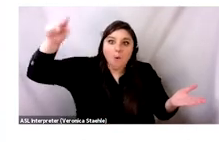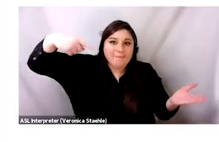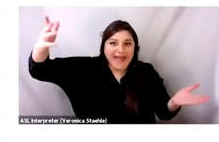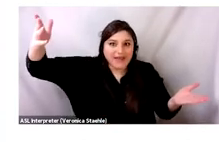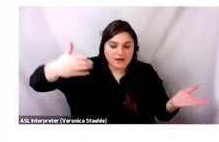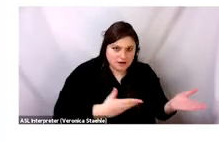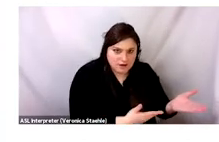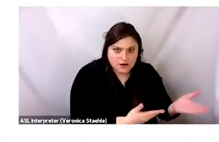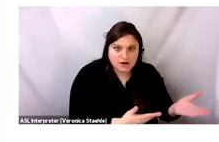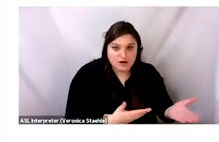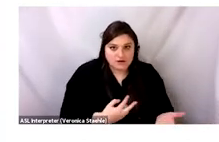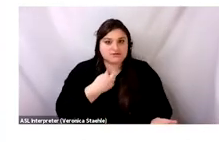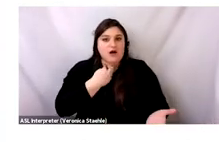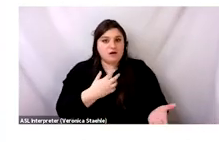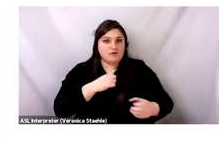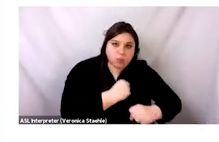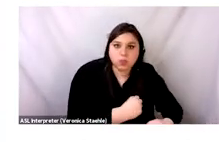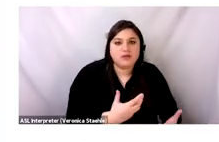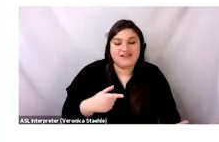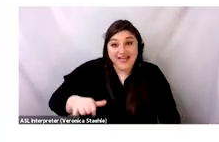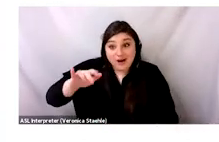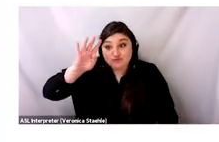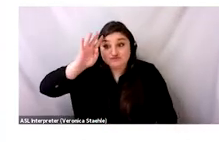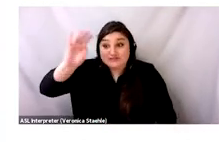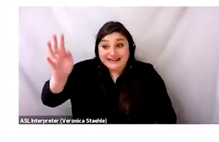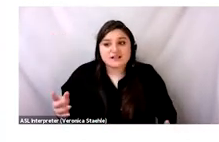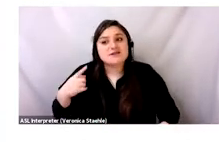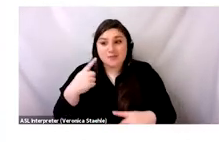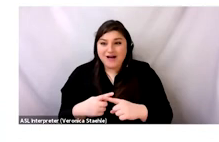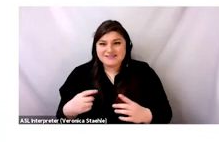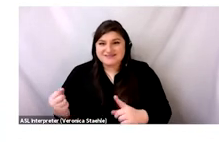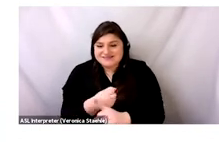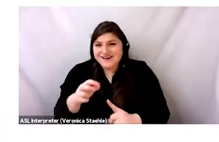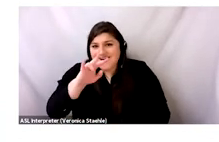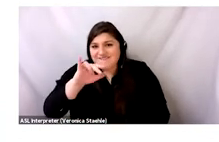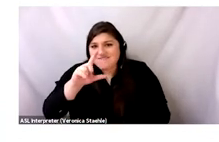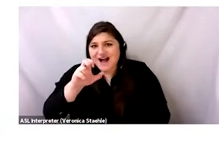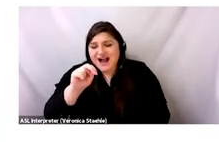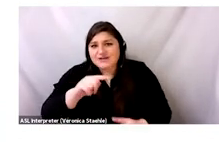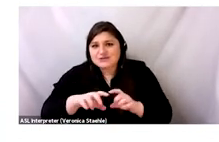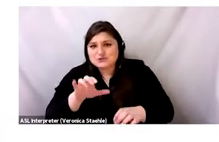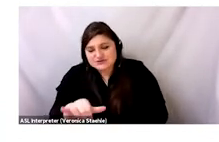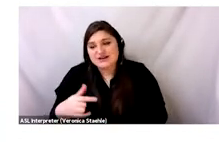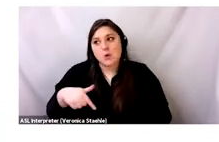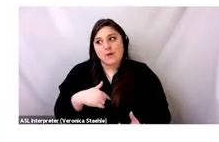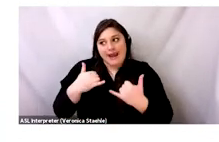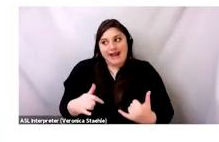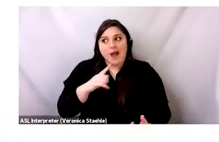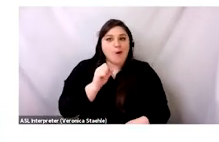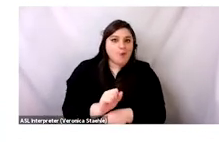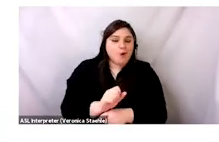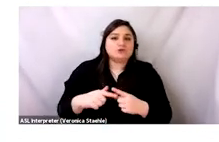bales full of clothing from the same brand. You know, this is absurd. It's also very violent.